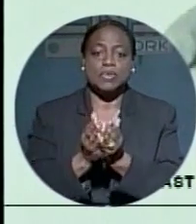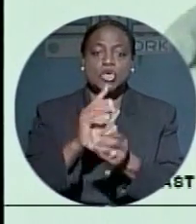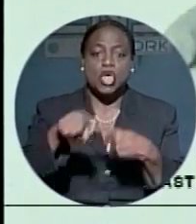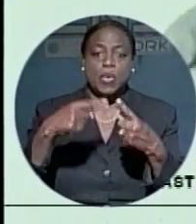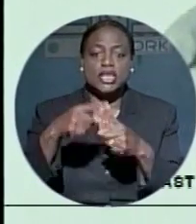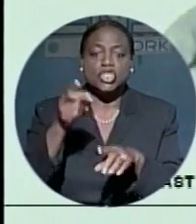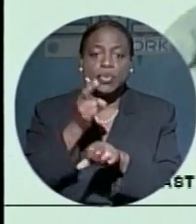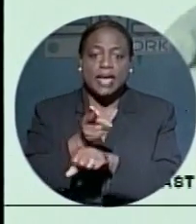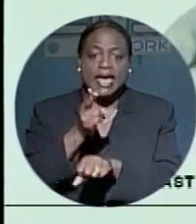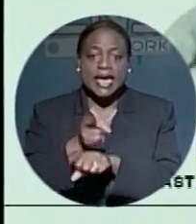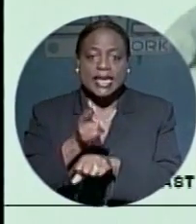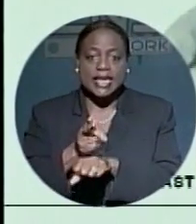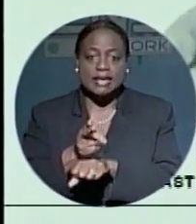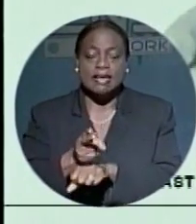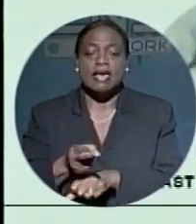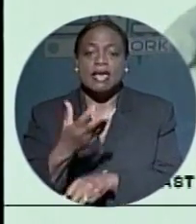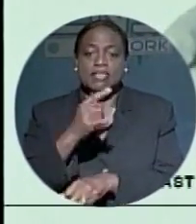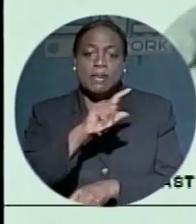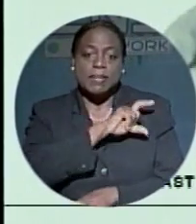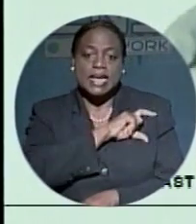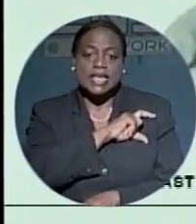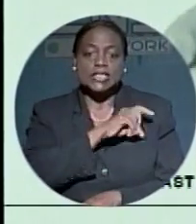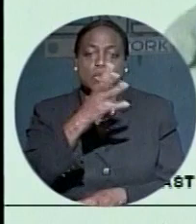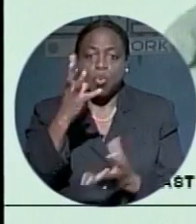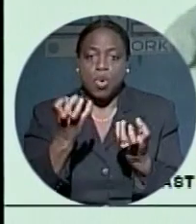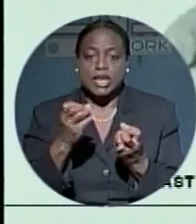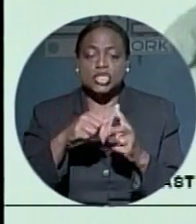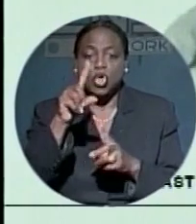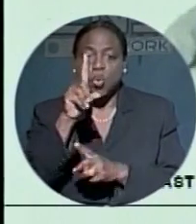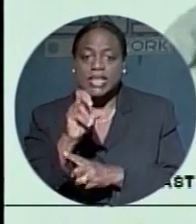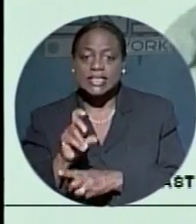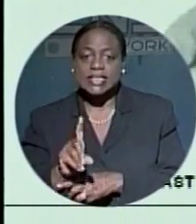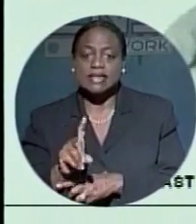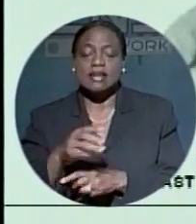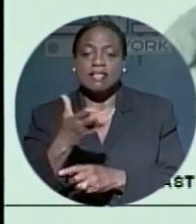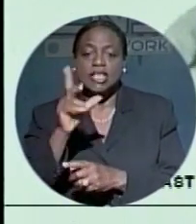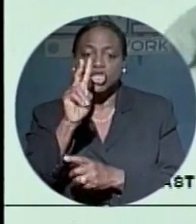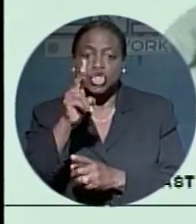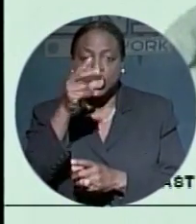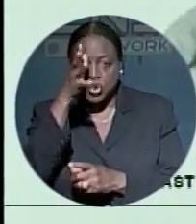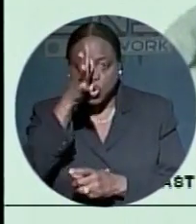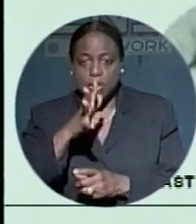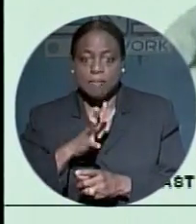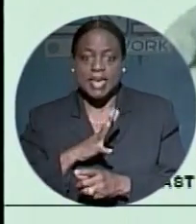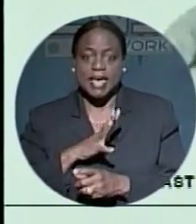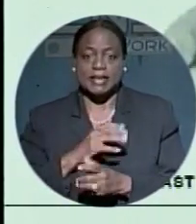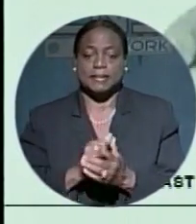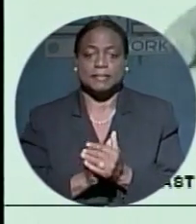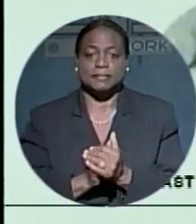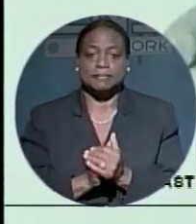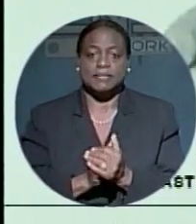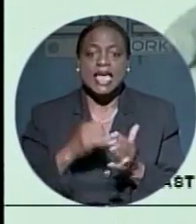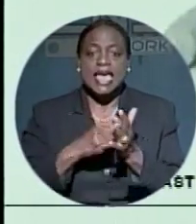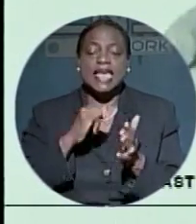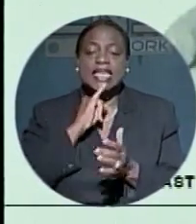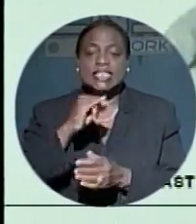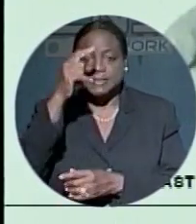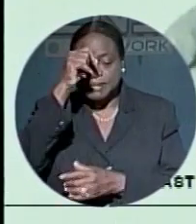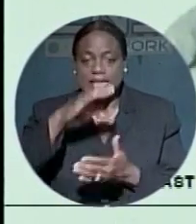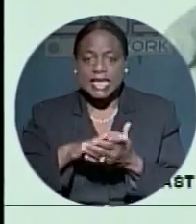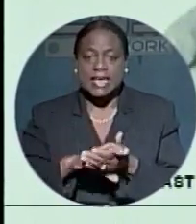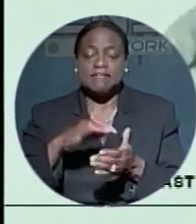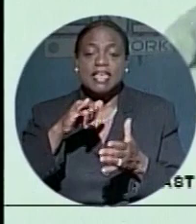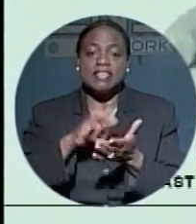in 2002, police wanted to question the men for the murder of then 30-year-old Kirk Tank dog Ferguson. It is believed both